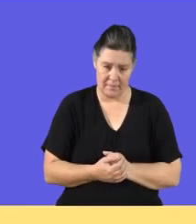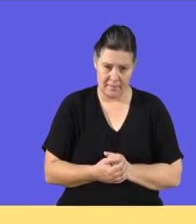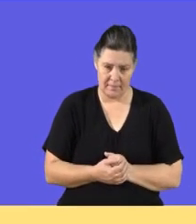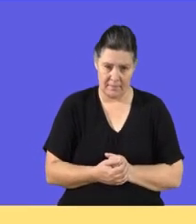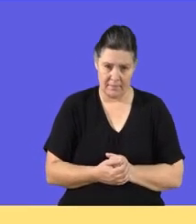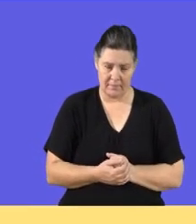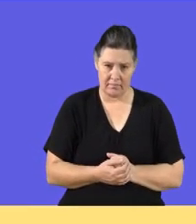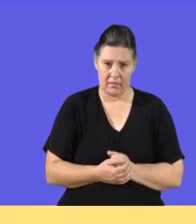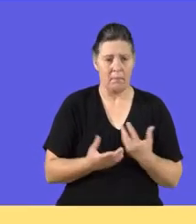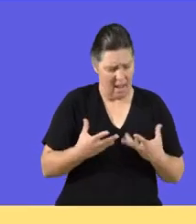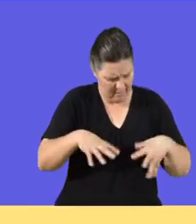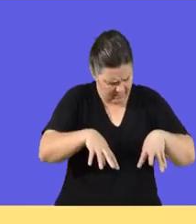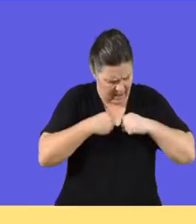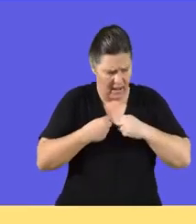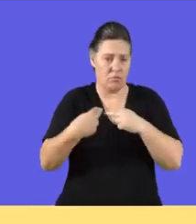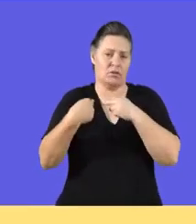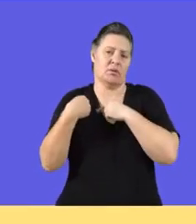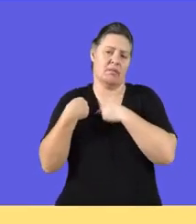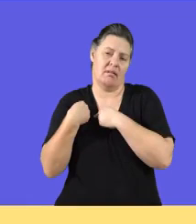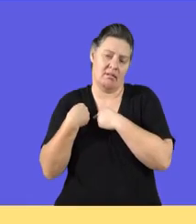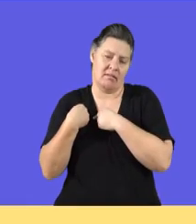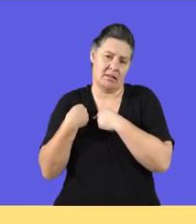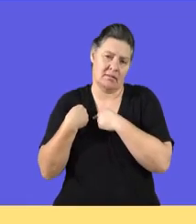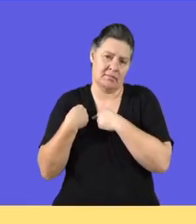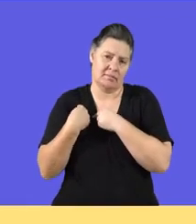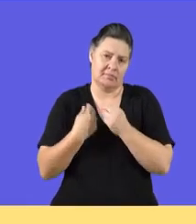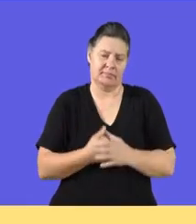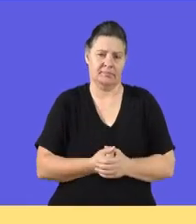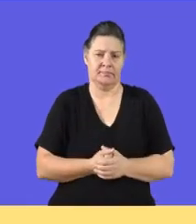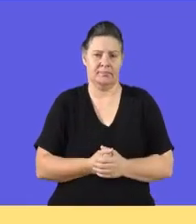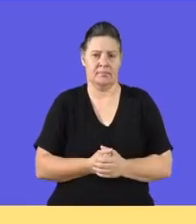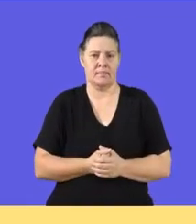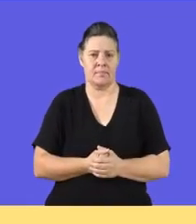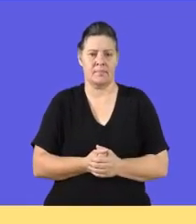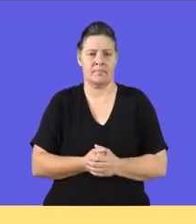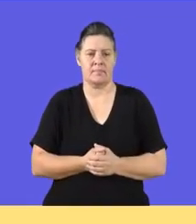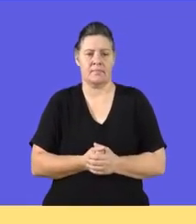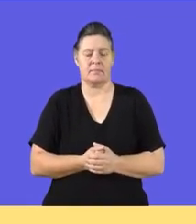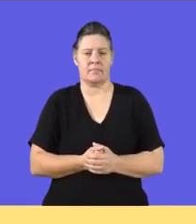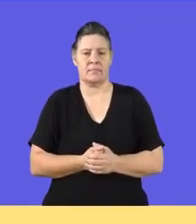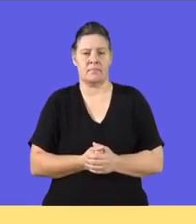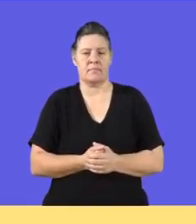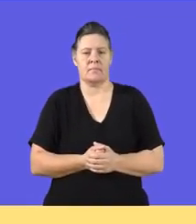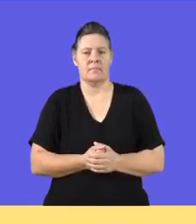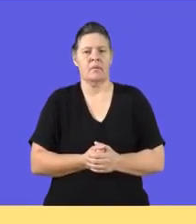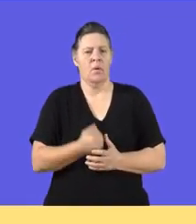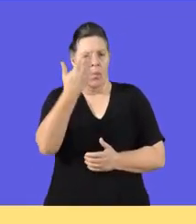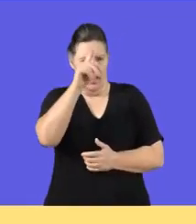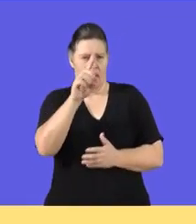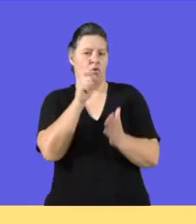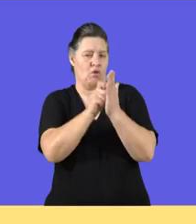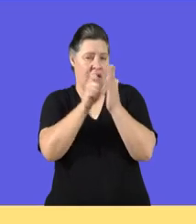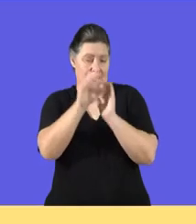simply means David has to take responsibility. He has to take responsibility. Okay?